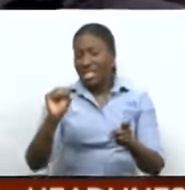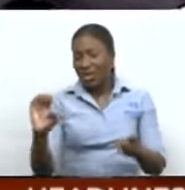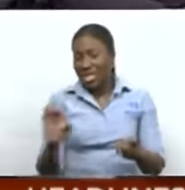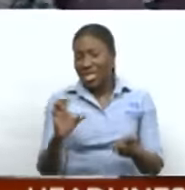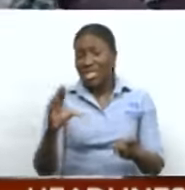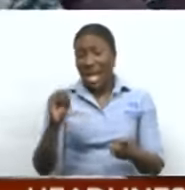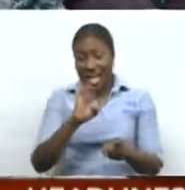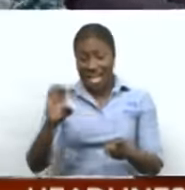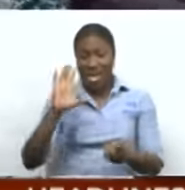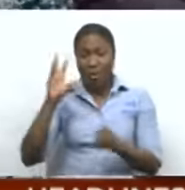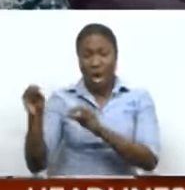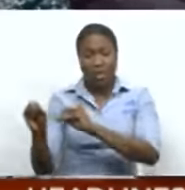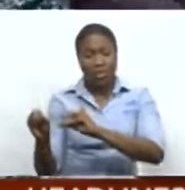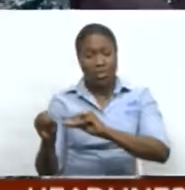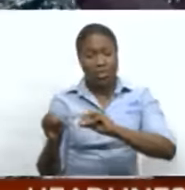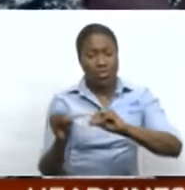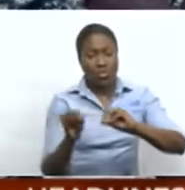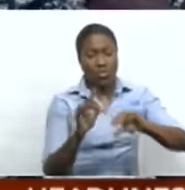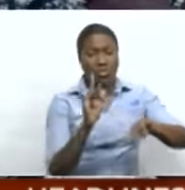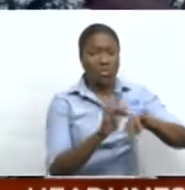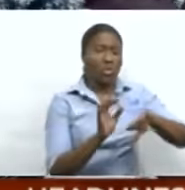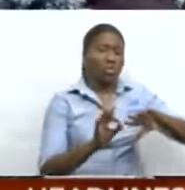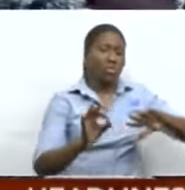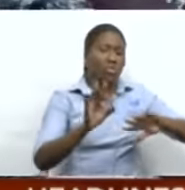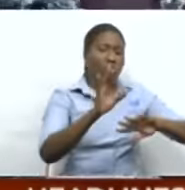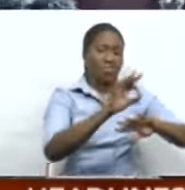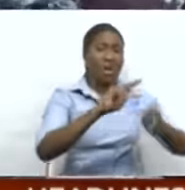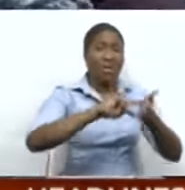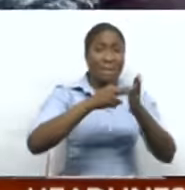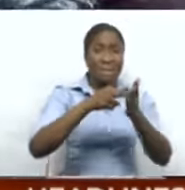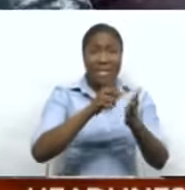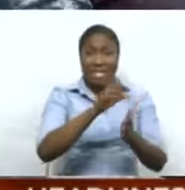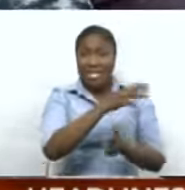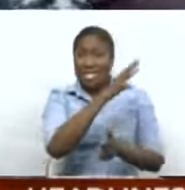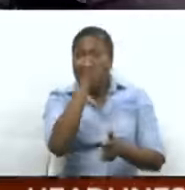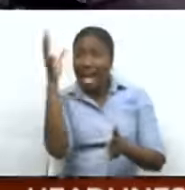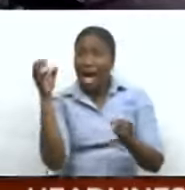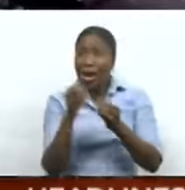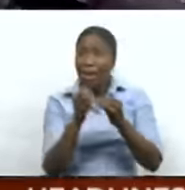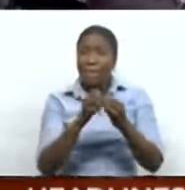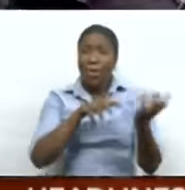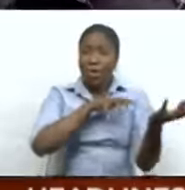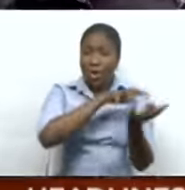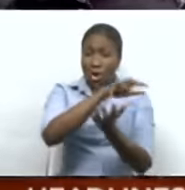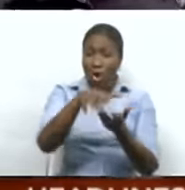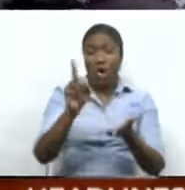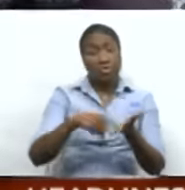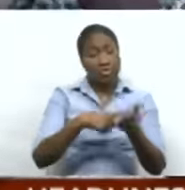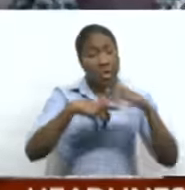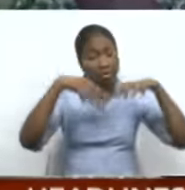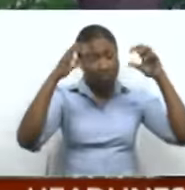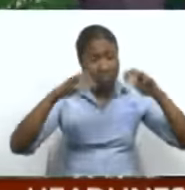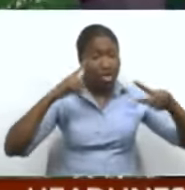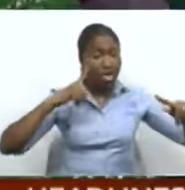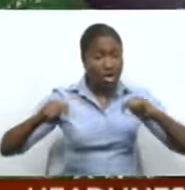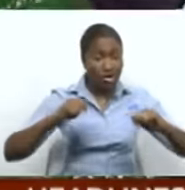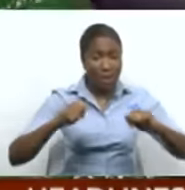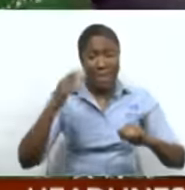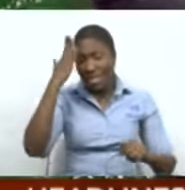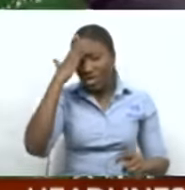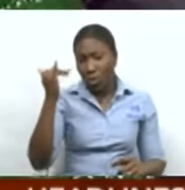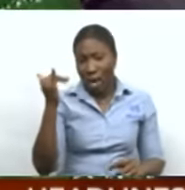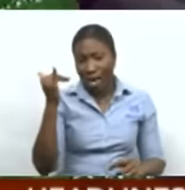east. Now we'll be influencing our weather, leading to more cloudy skies and isolated showers and thunderstorms. So that's why